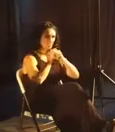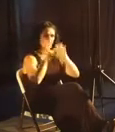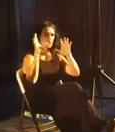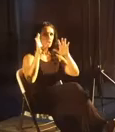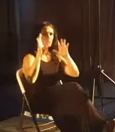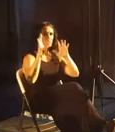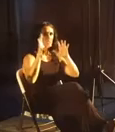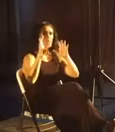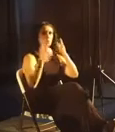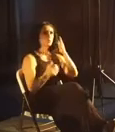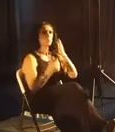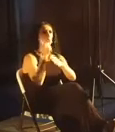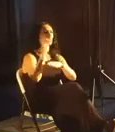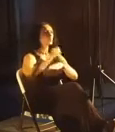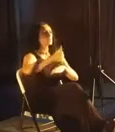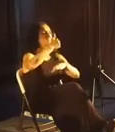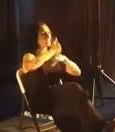reset.